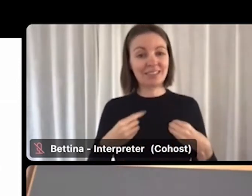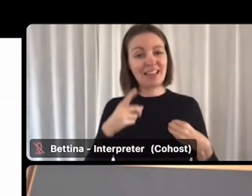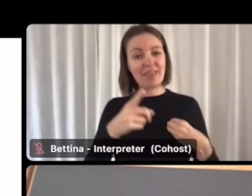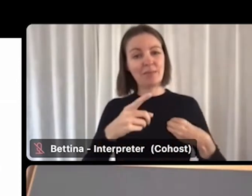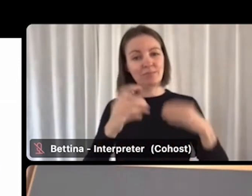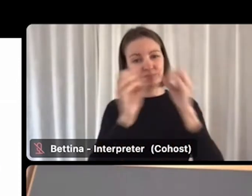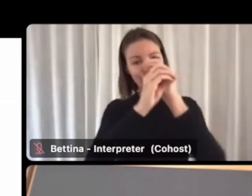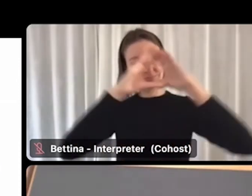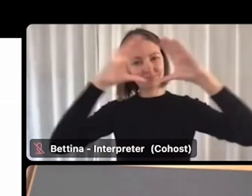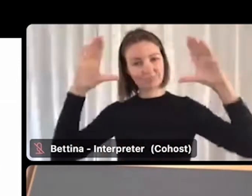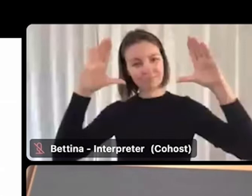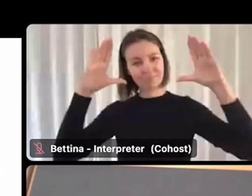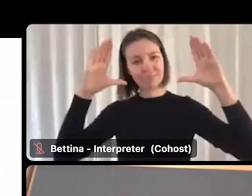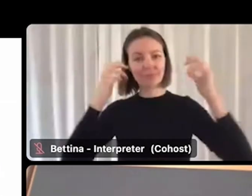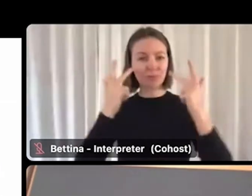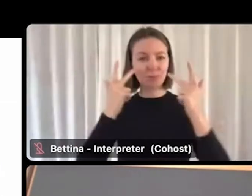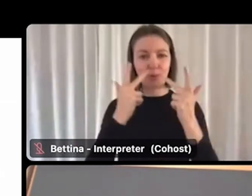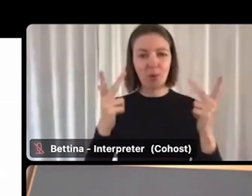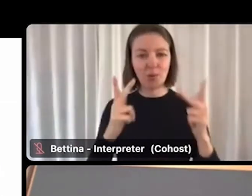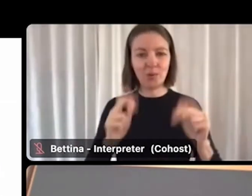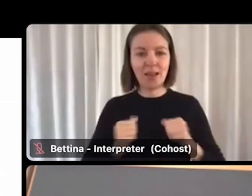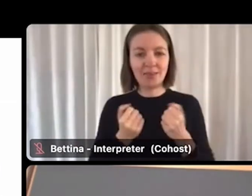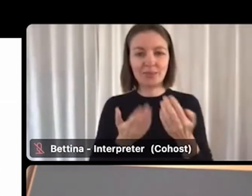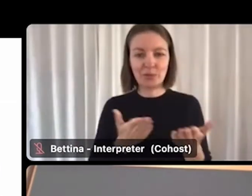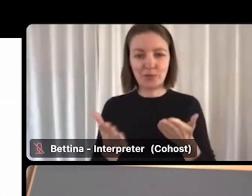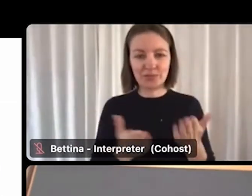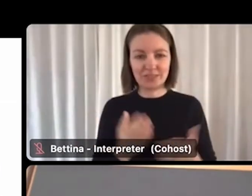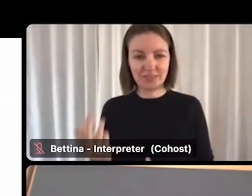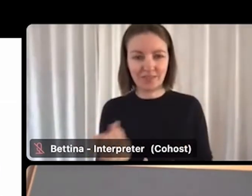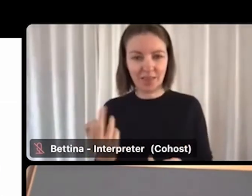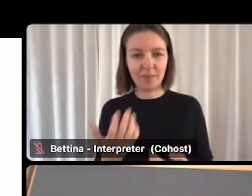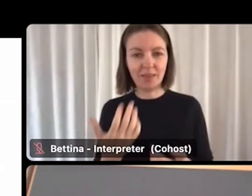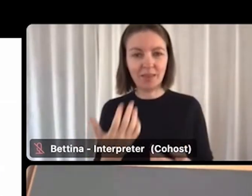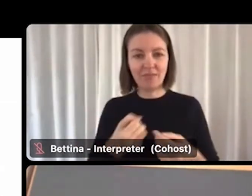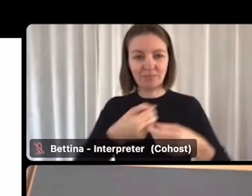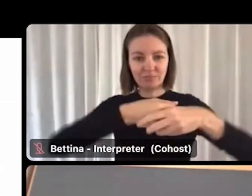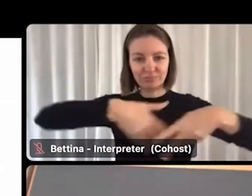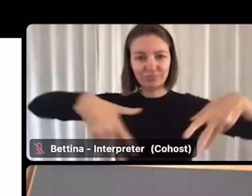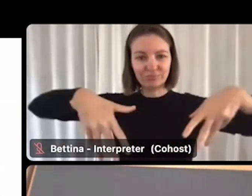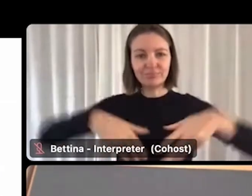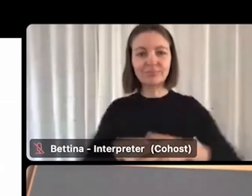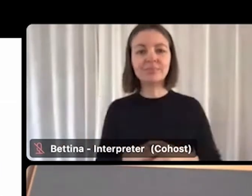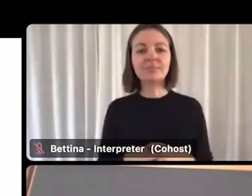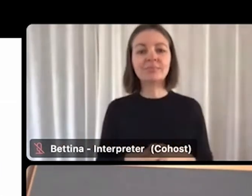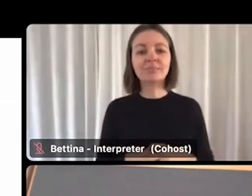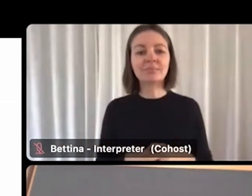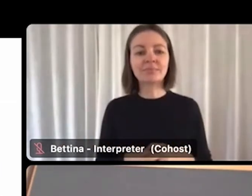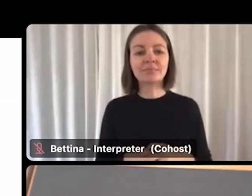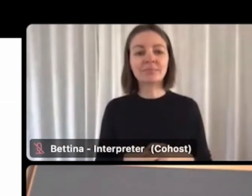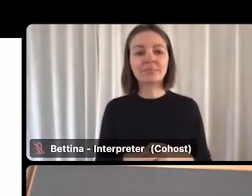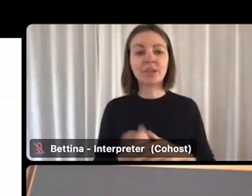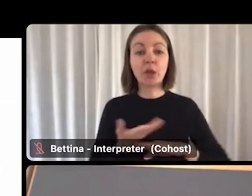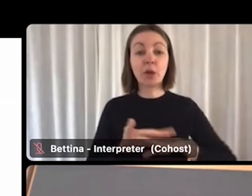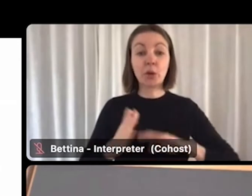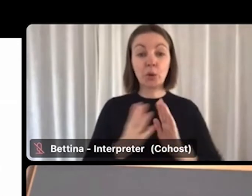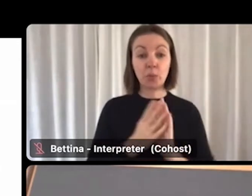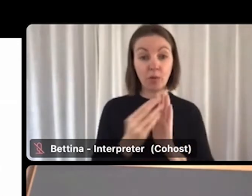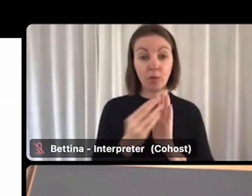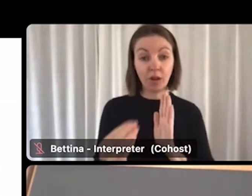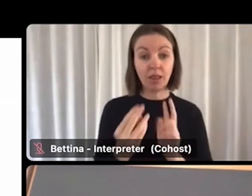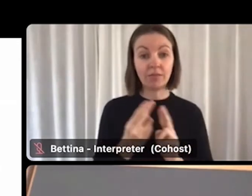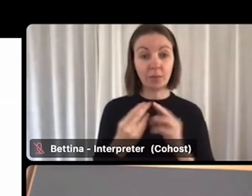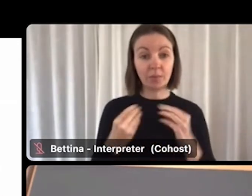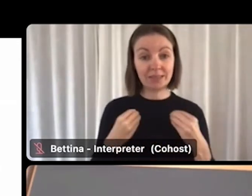snapshot of the services available to employers under Workforce Australia. And to understand how the new model works for business,